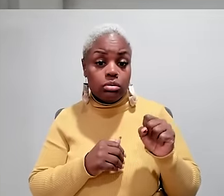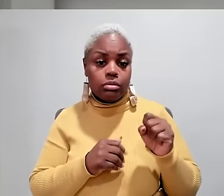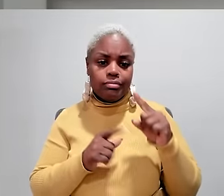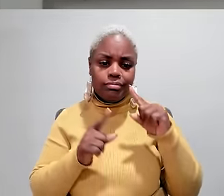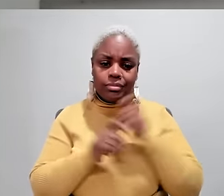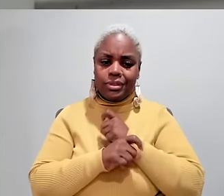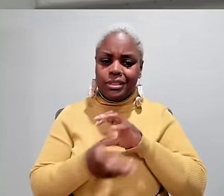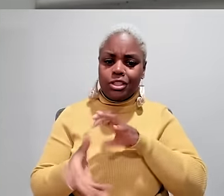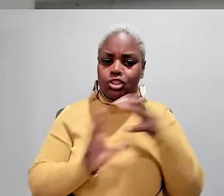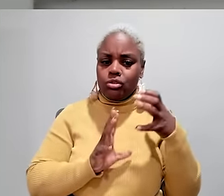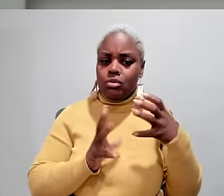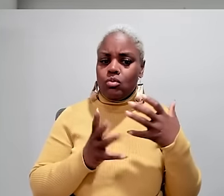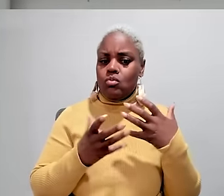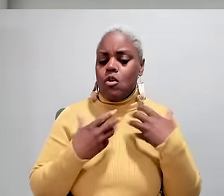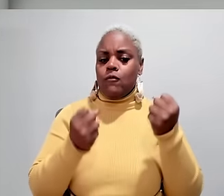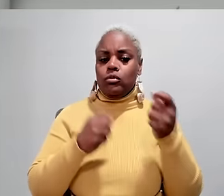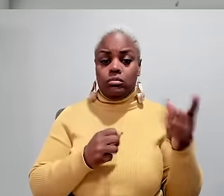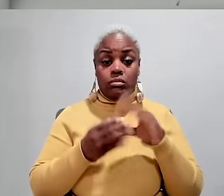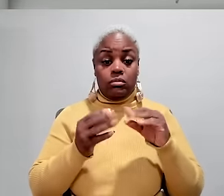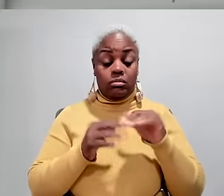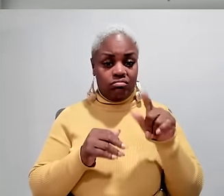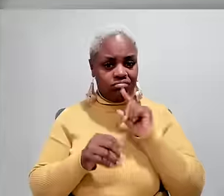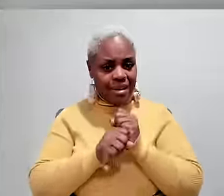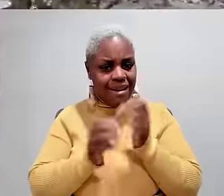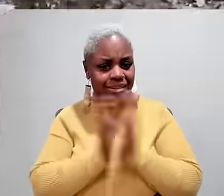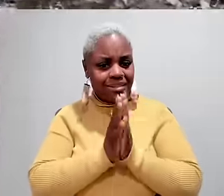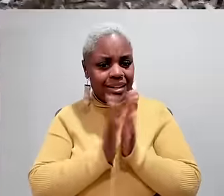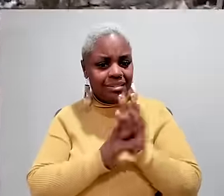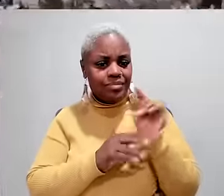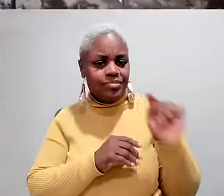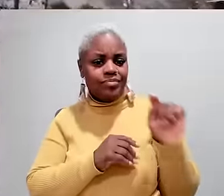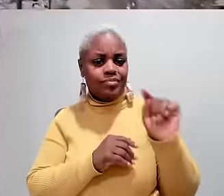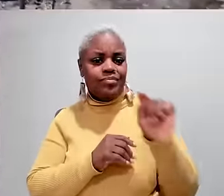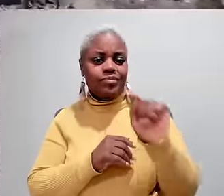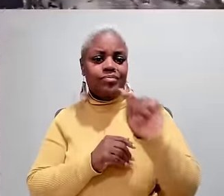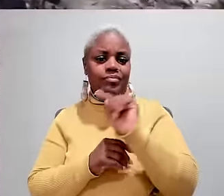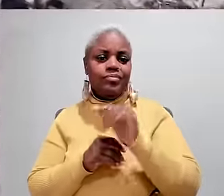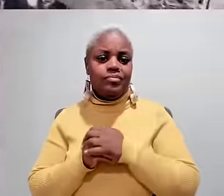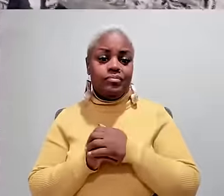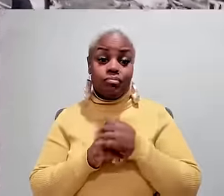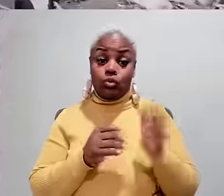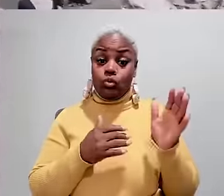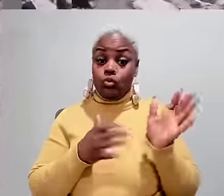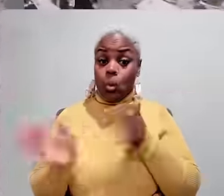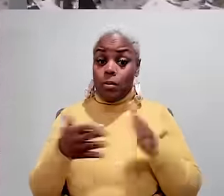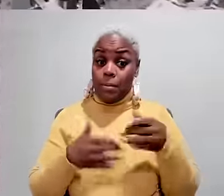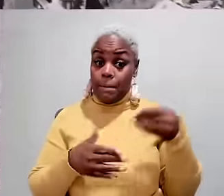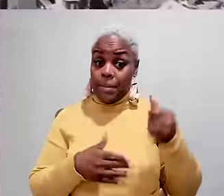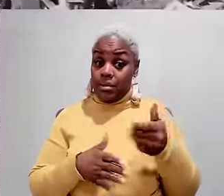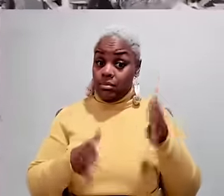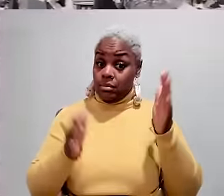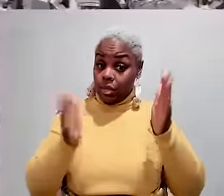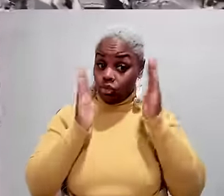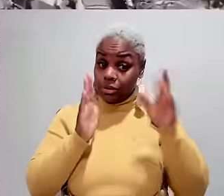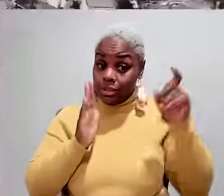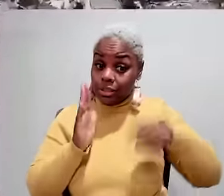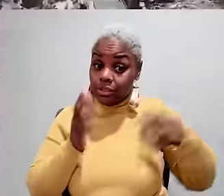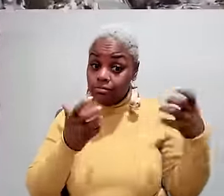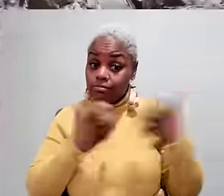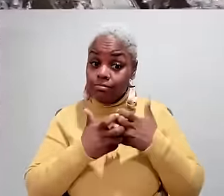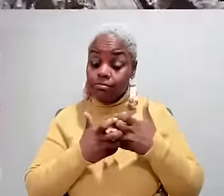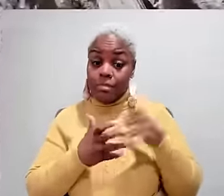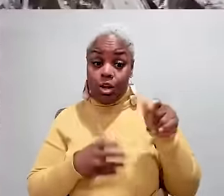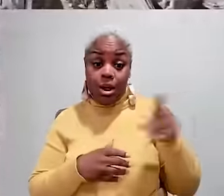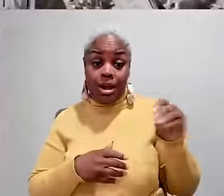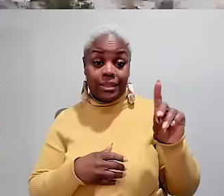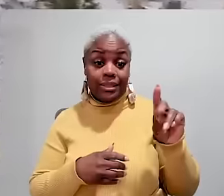shelters and complicated disaster recovery. She says those tasked with helping residents in these